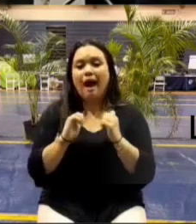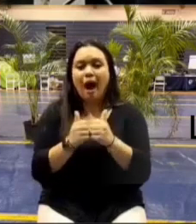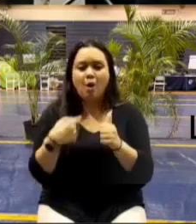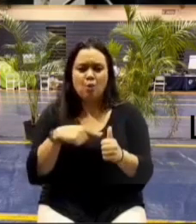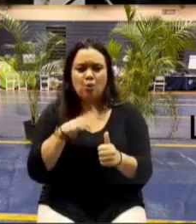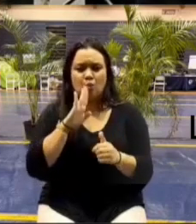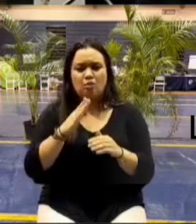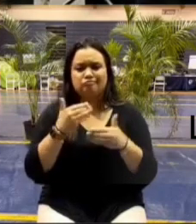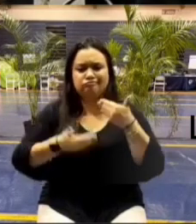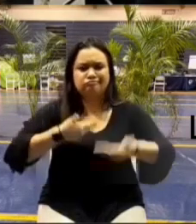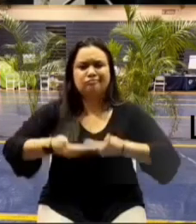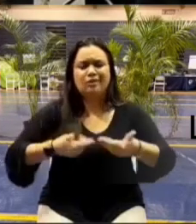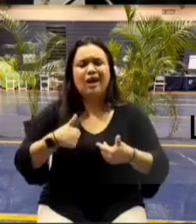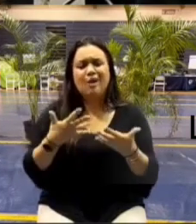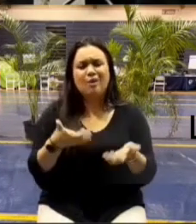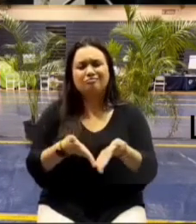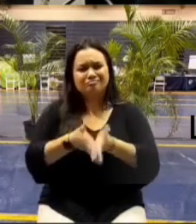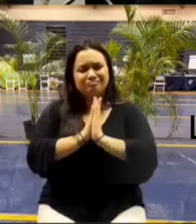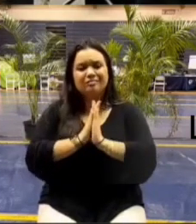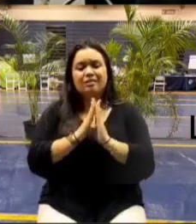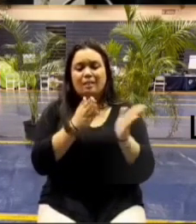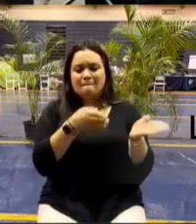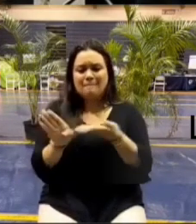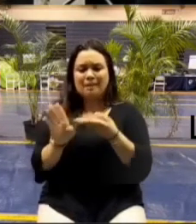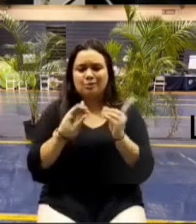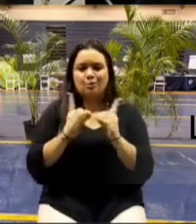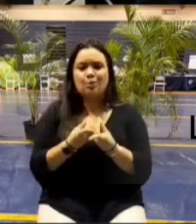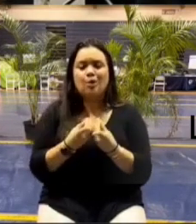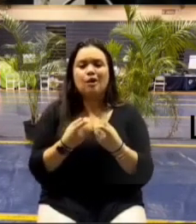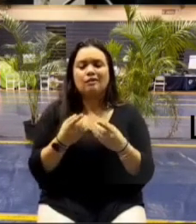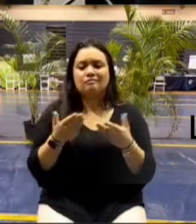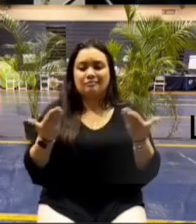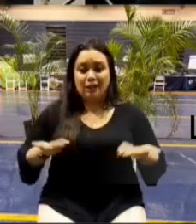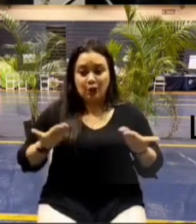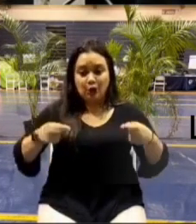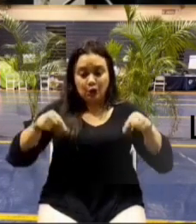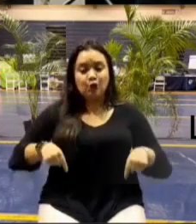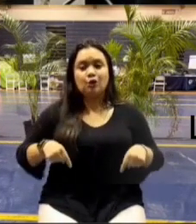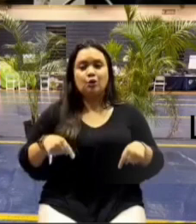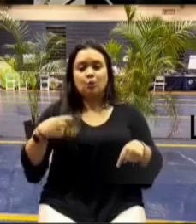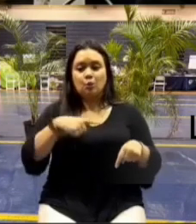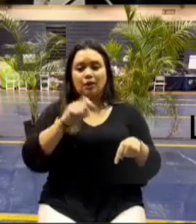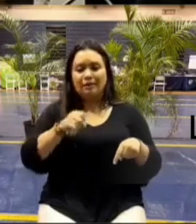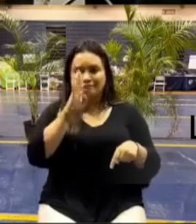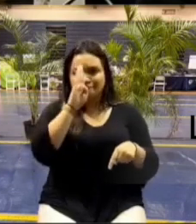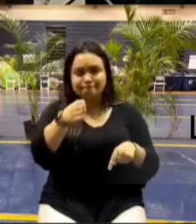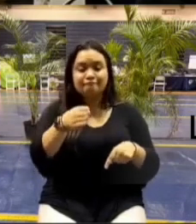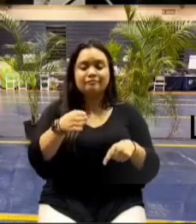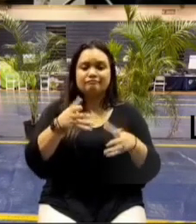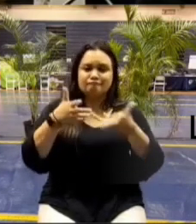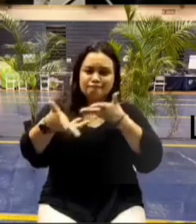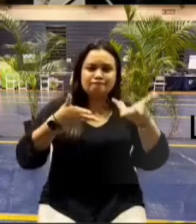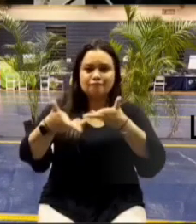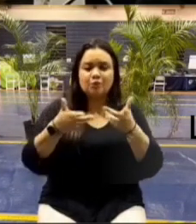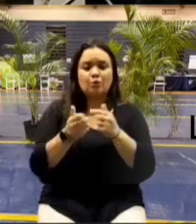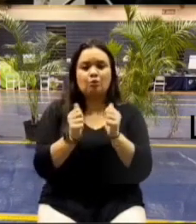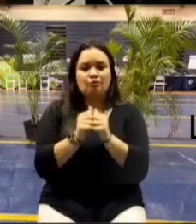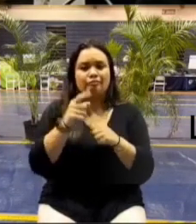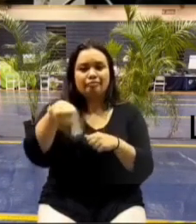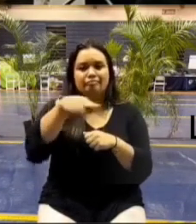so i would like to request the planning department to be here just so we could have direct communication with them thank you